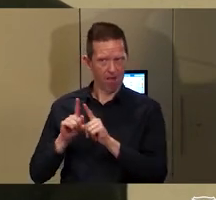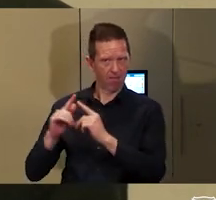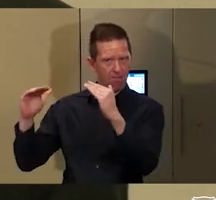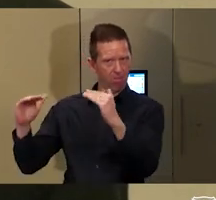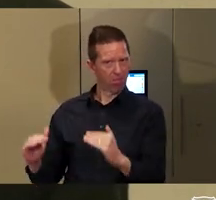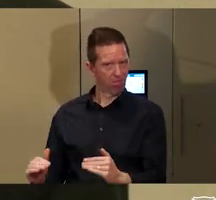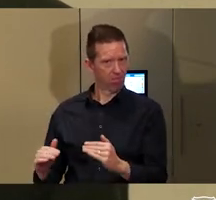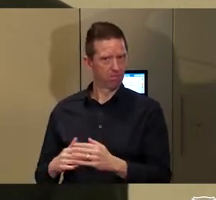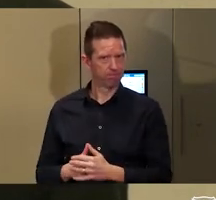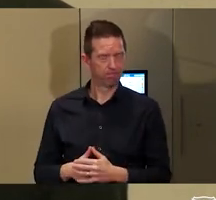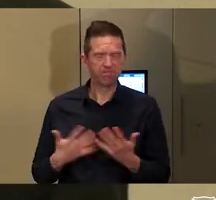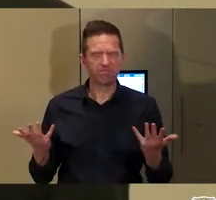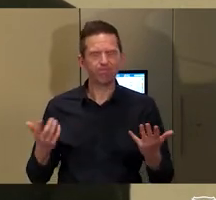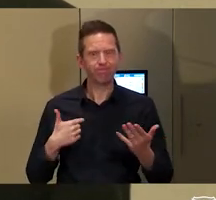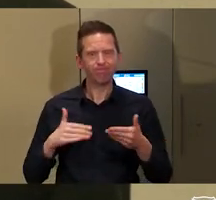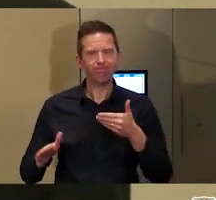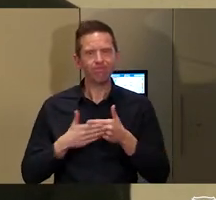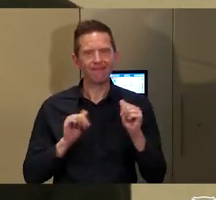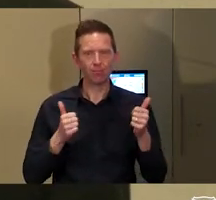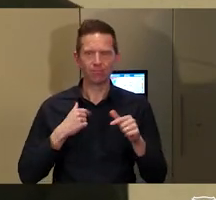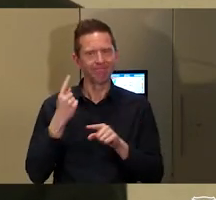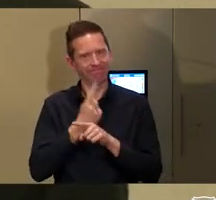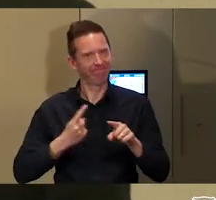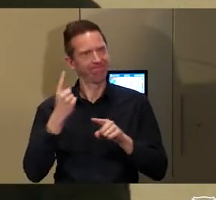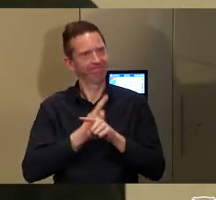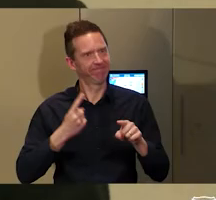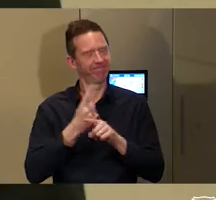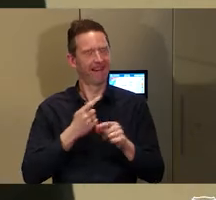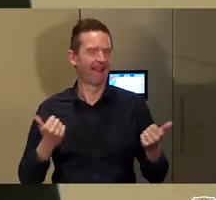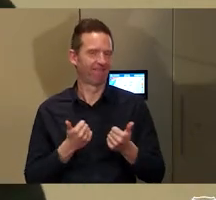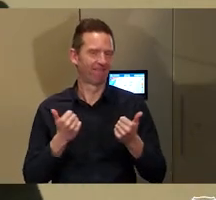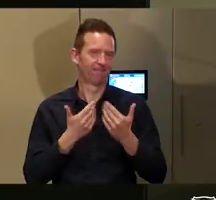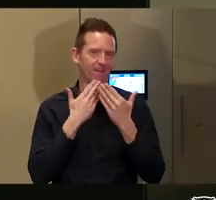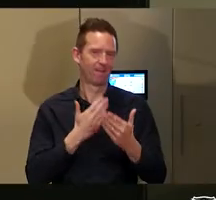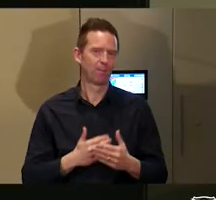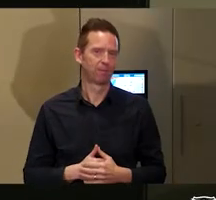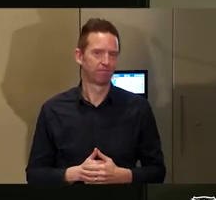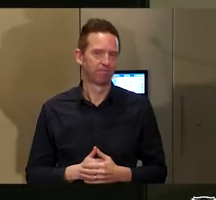I'll end it there. I'll I've rambled enough. Thank you.